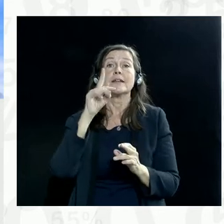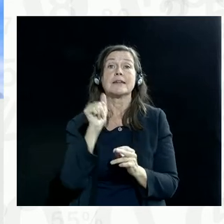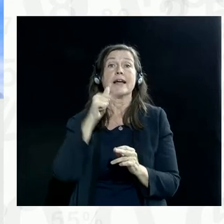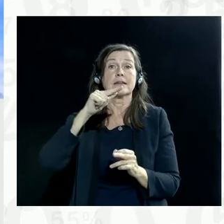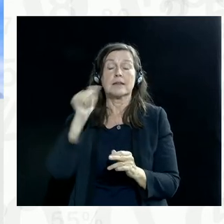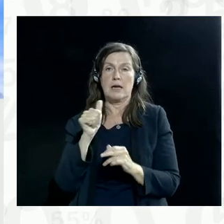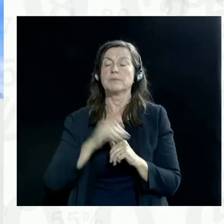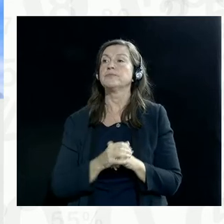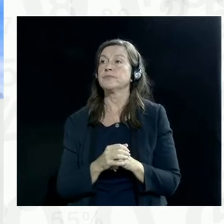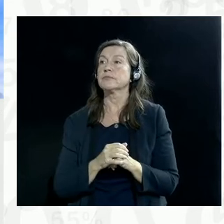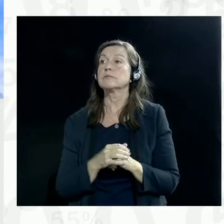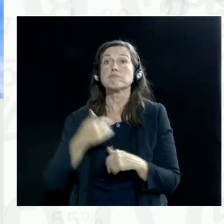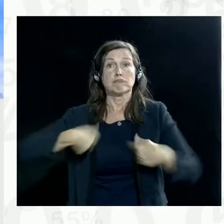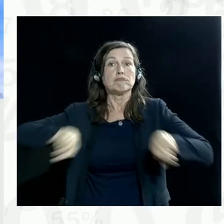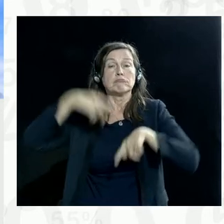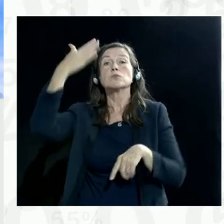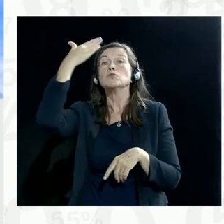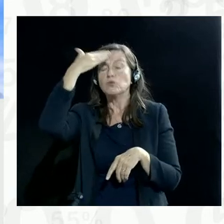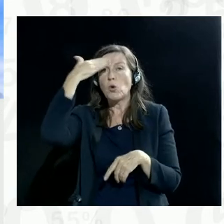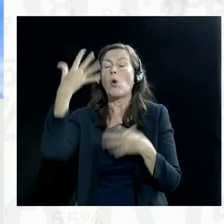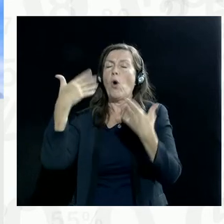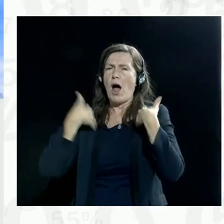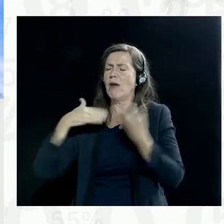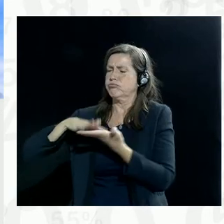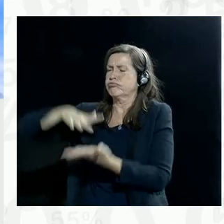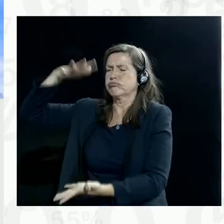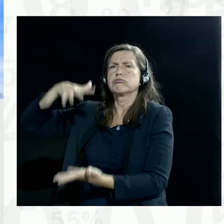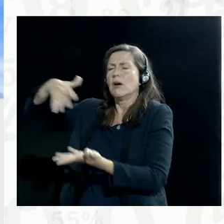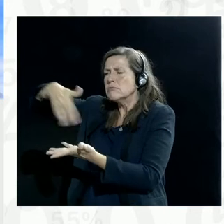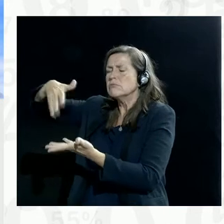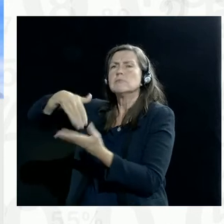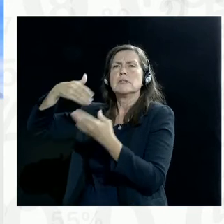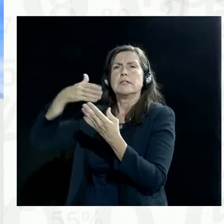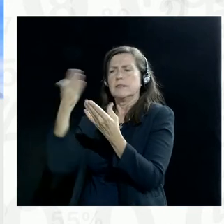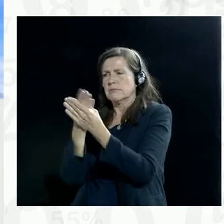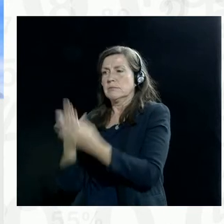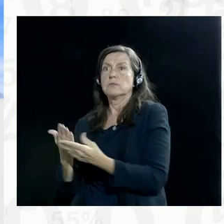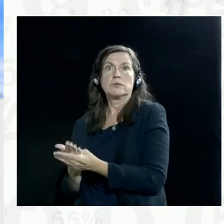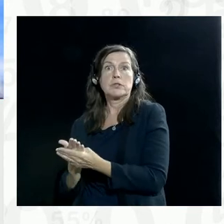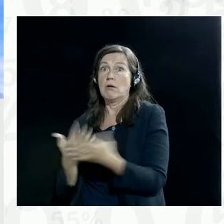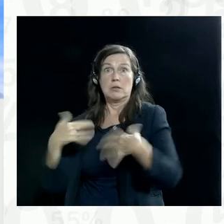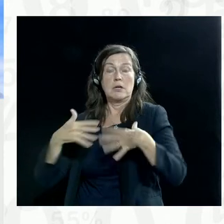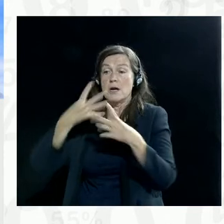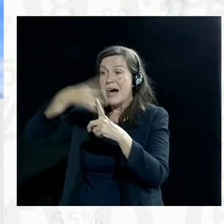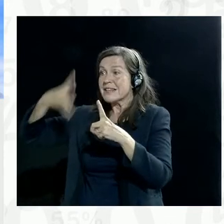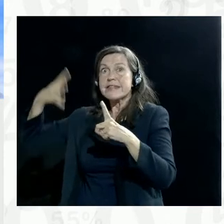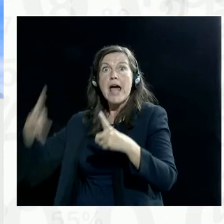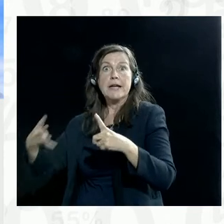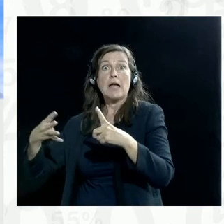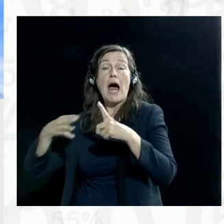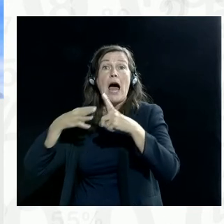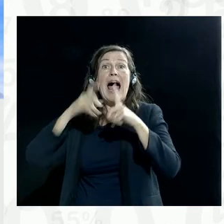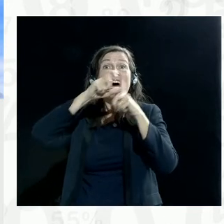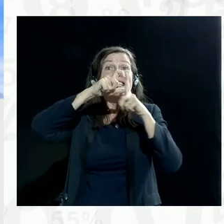that we all know and we now have good documentation that the pandemic has greatly accelerated use of digital data